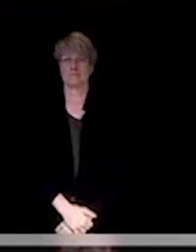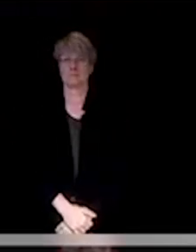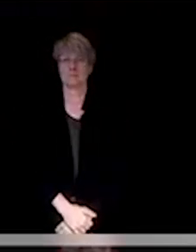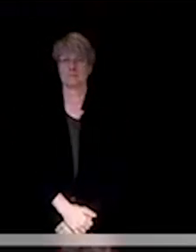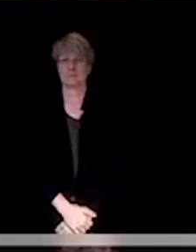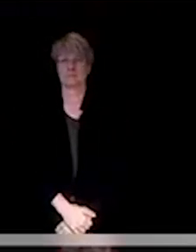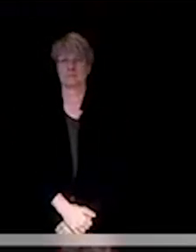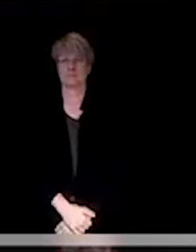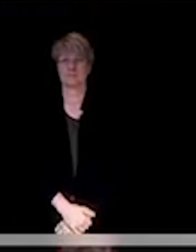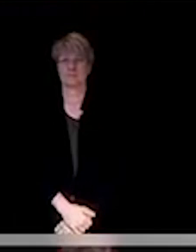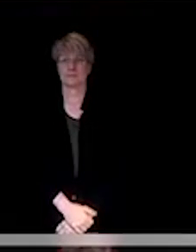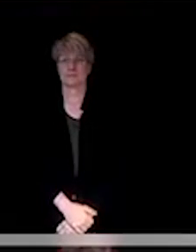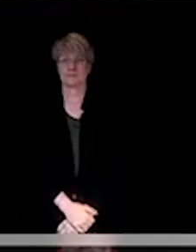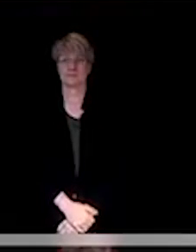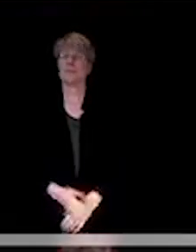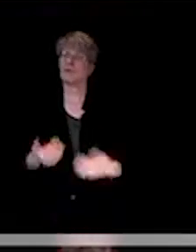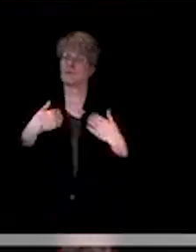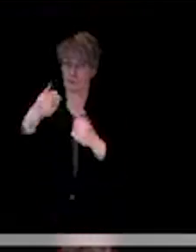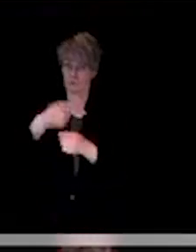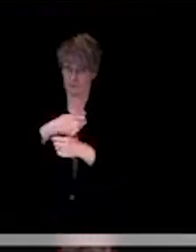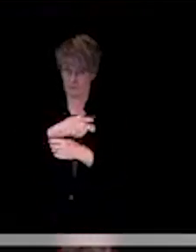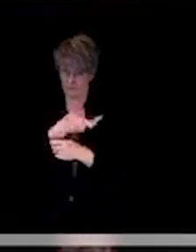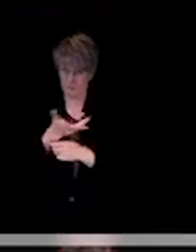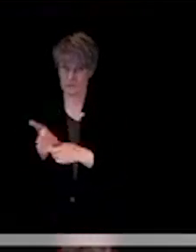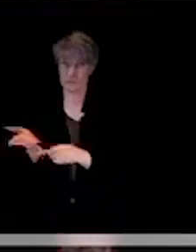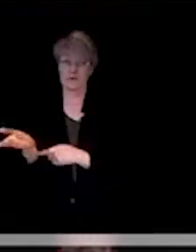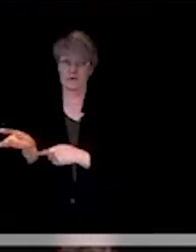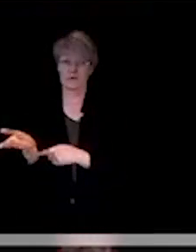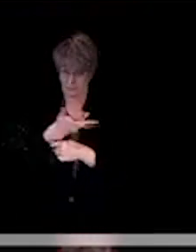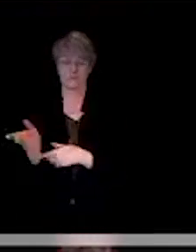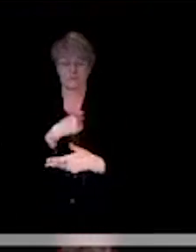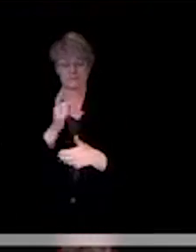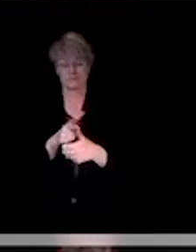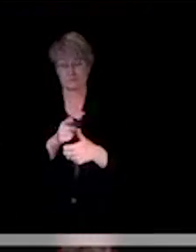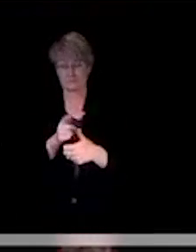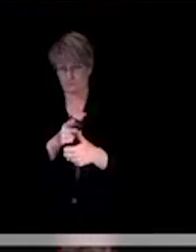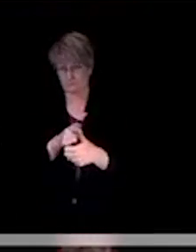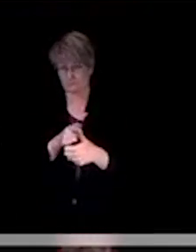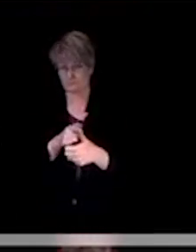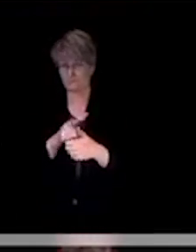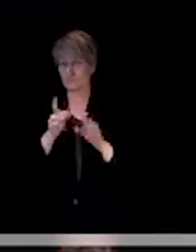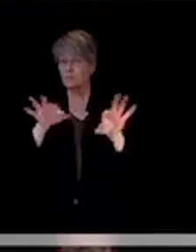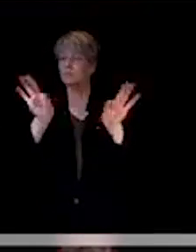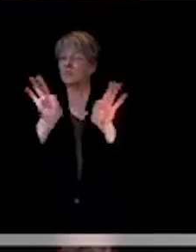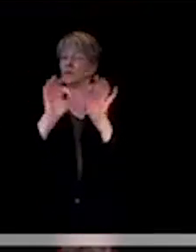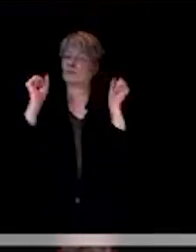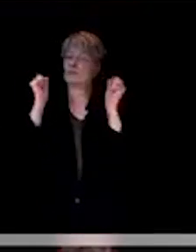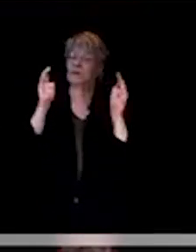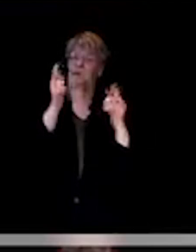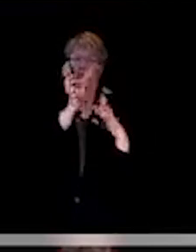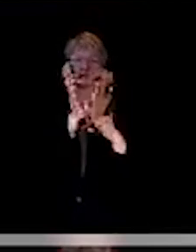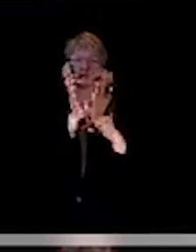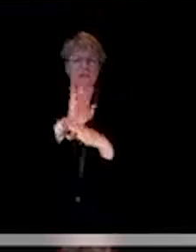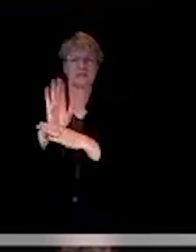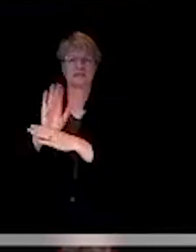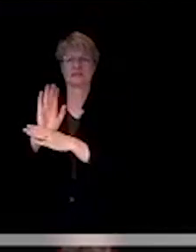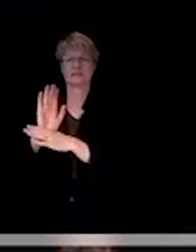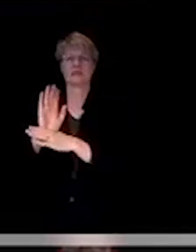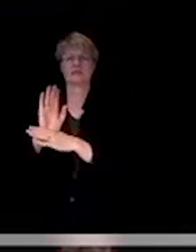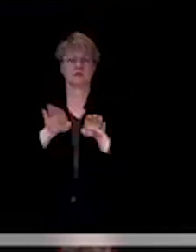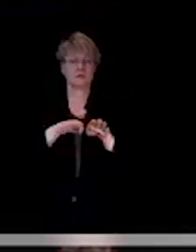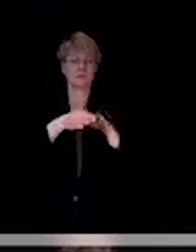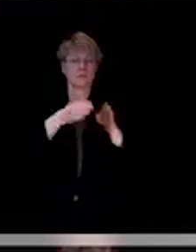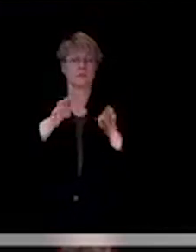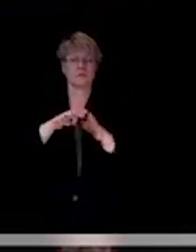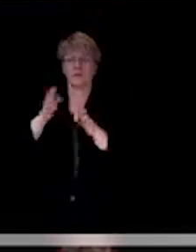We are, there's a couple things. One, I think it's important for all businesses in various sectors as they are opening to make